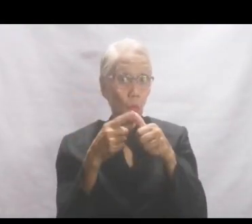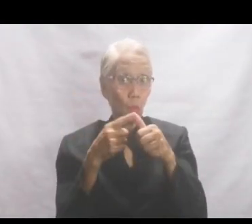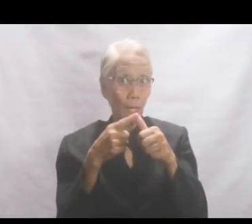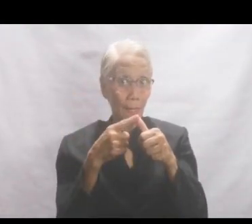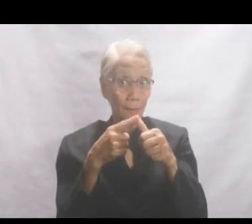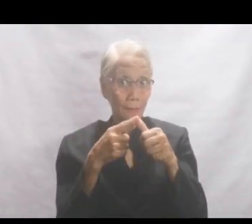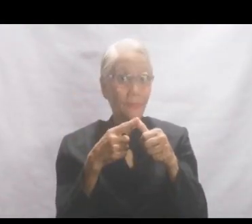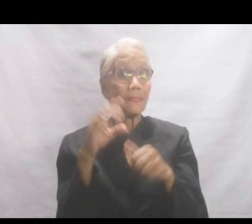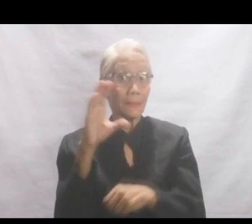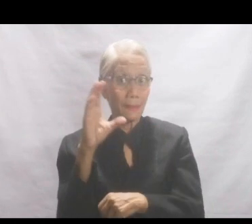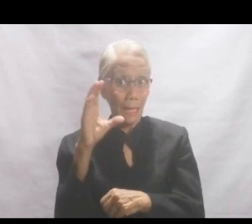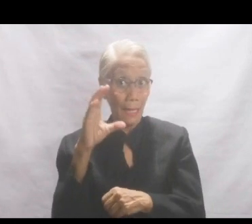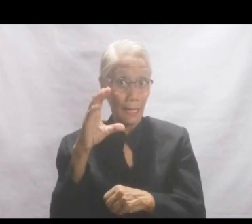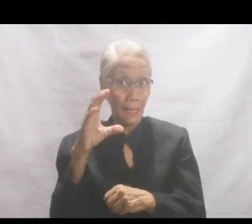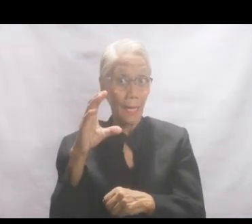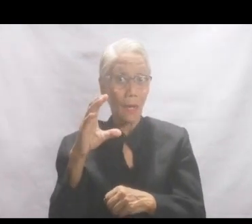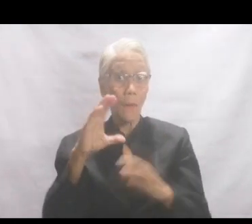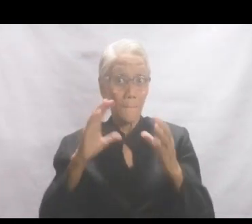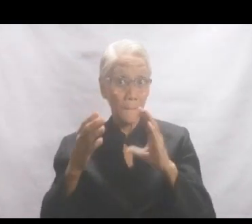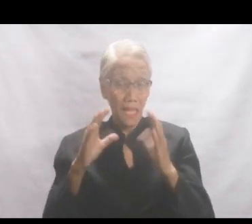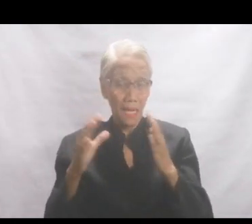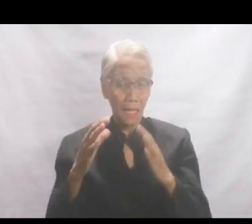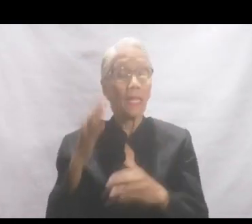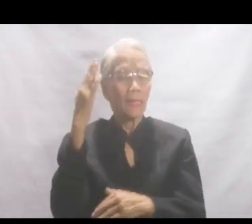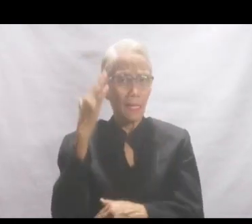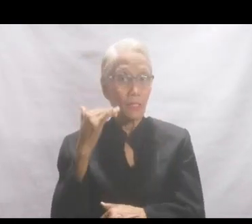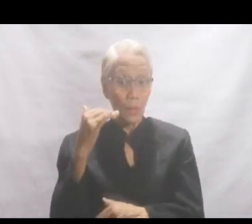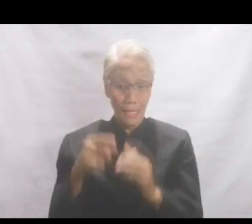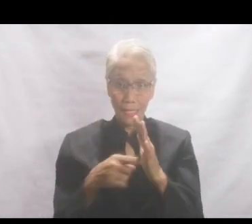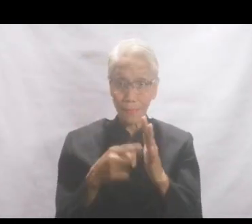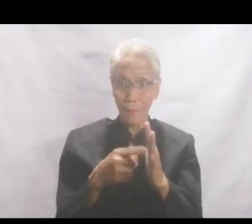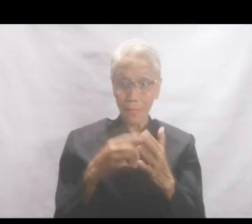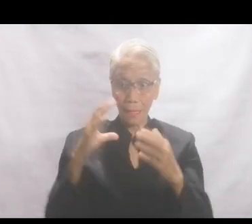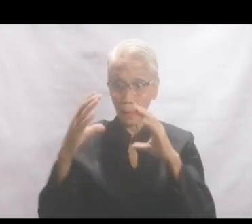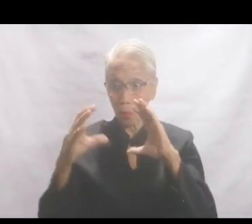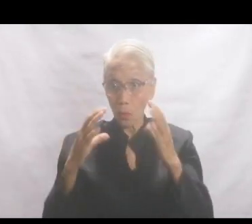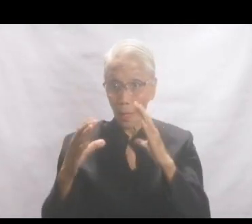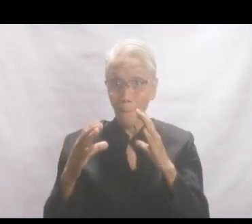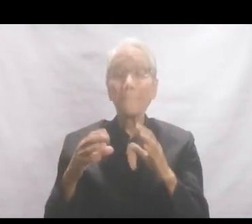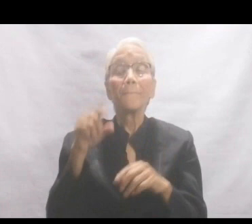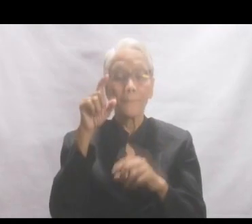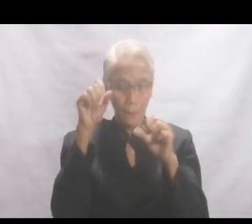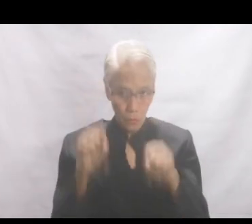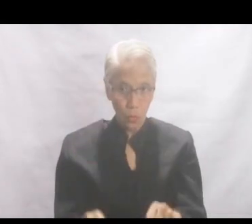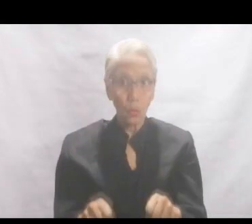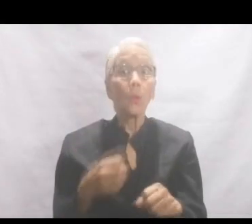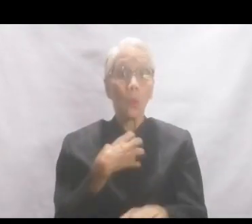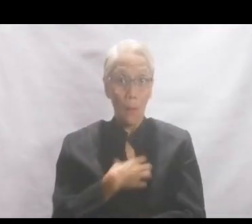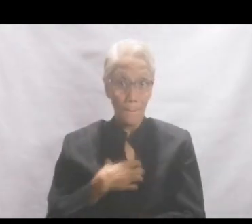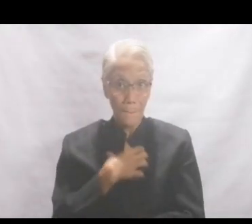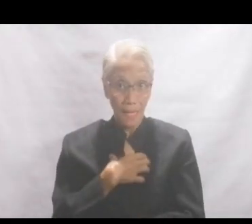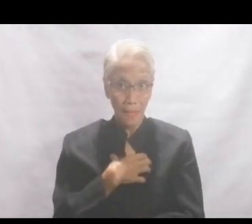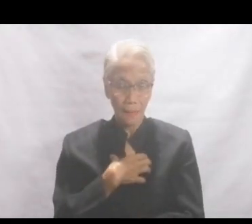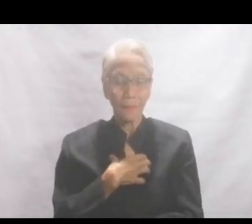ng comparing. In fact, minsan, kaya ka nagko-compare ay para ka makapag-complain. Diba?